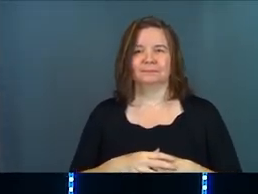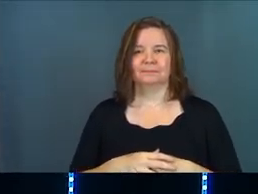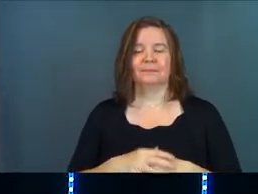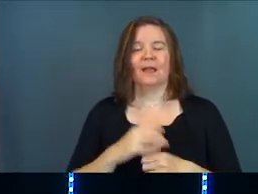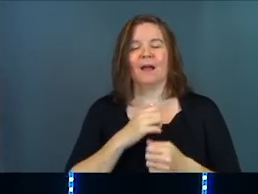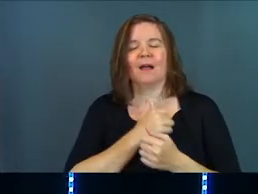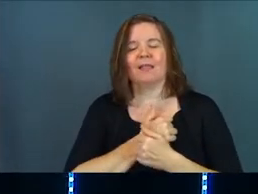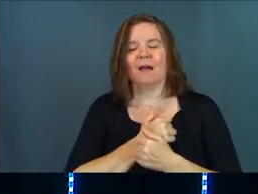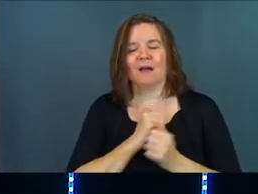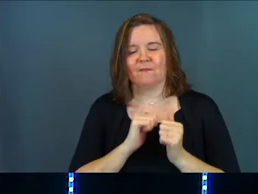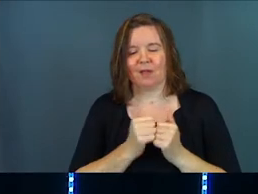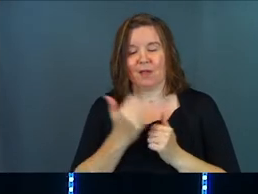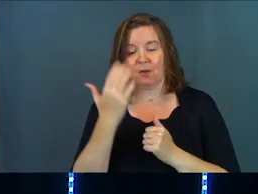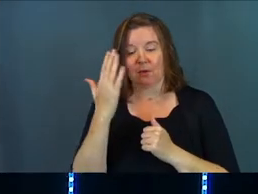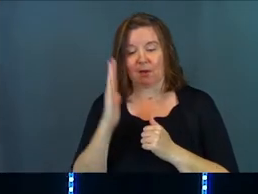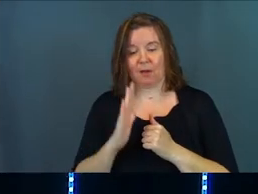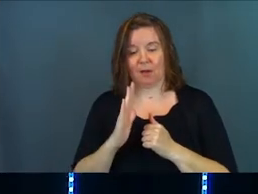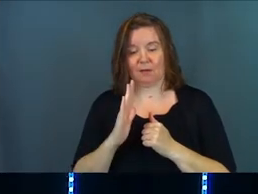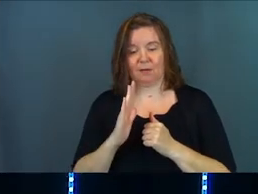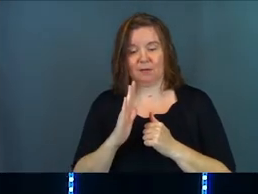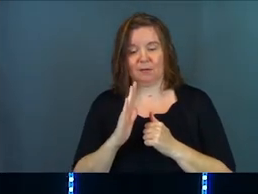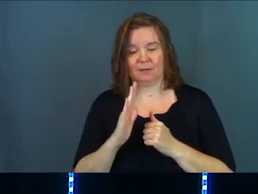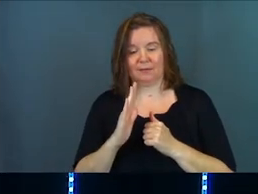I love how God,